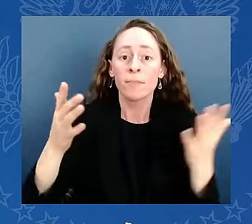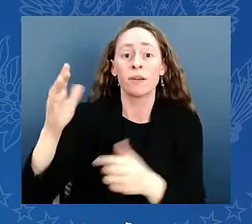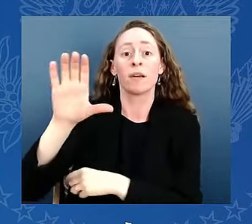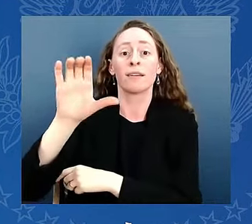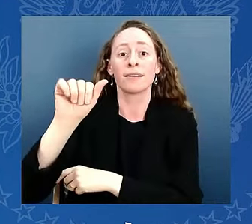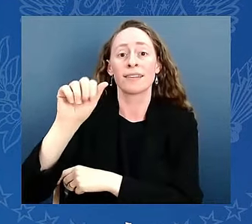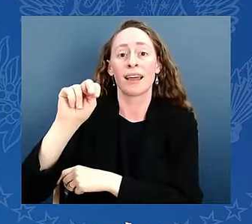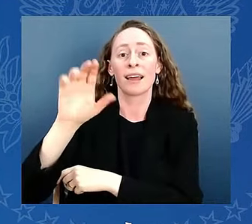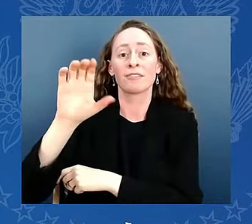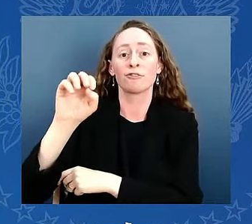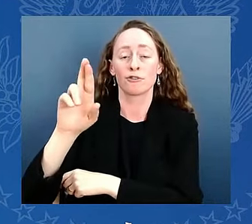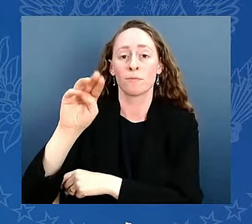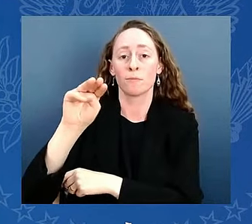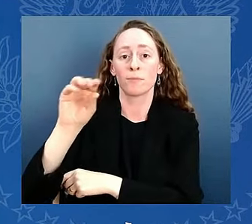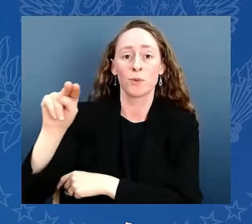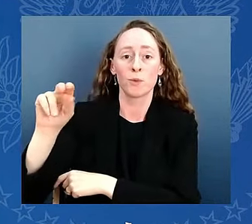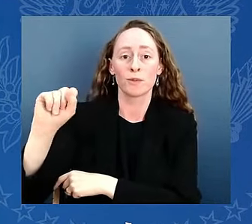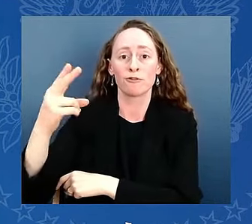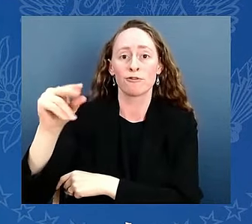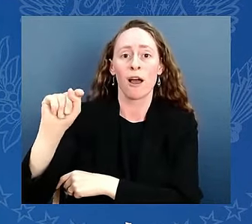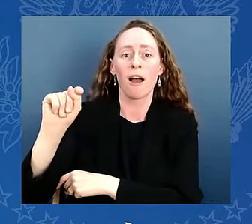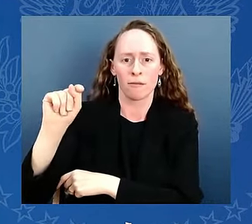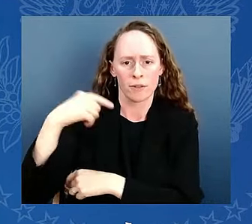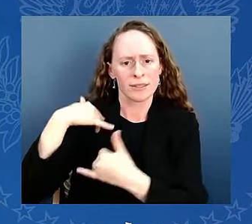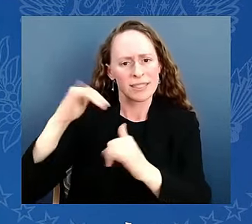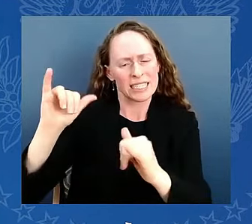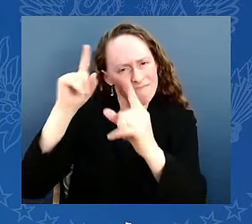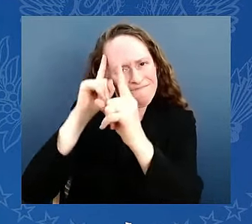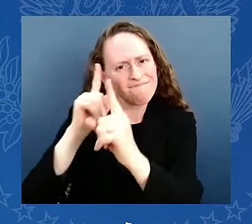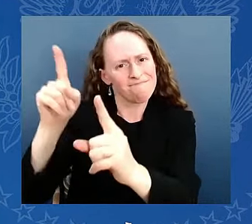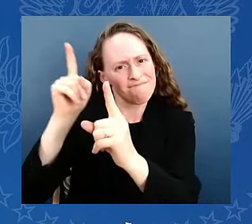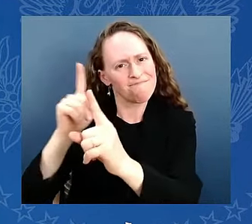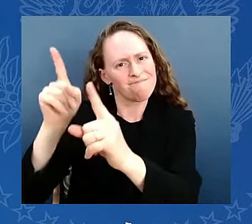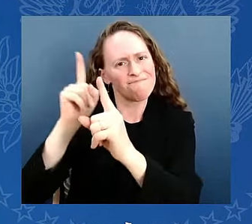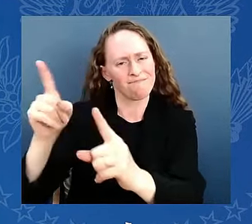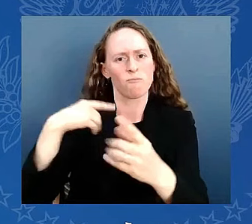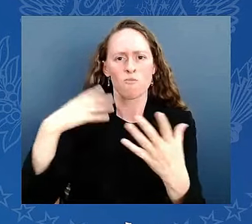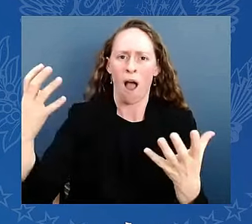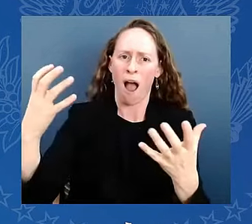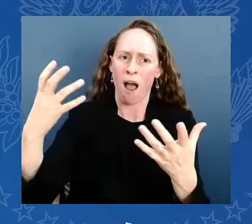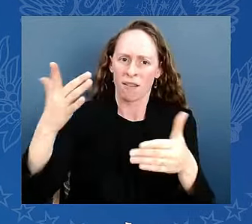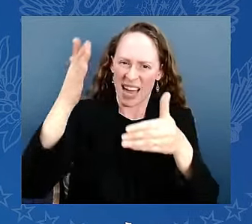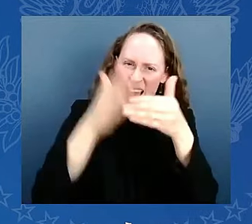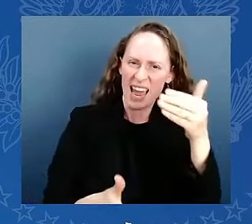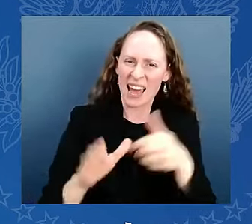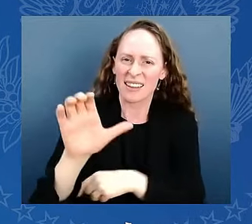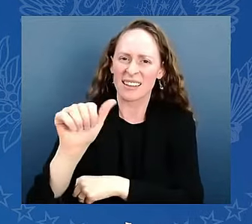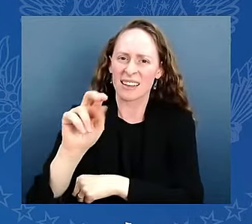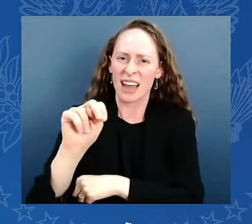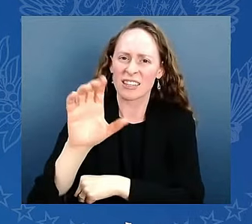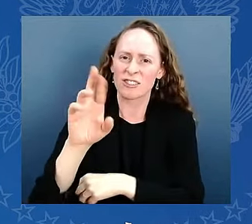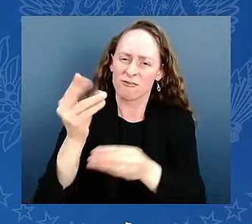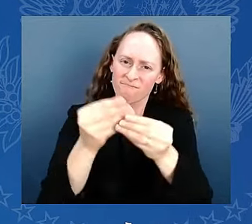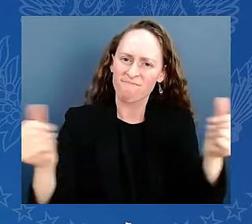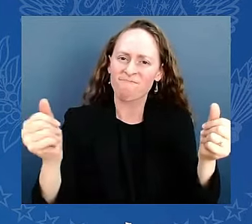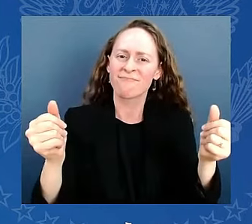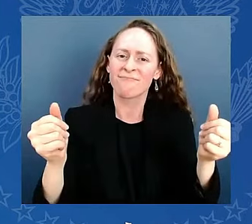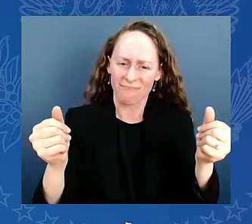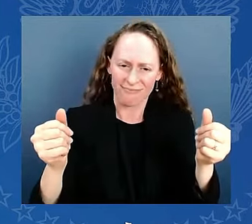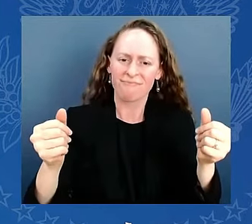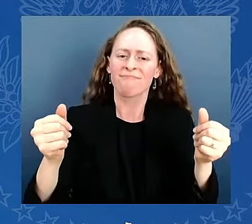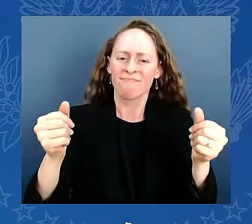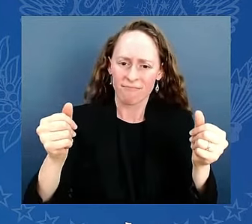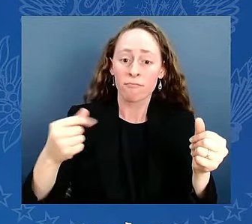can do it. And I'm going to call for Supreme Court reform, because this is critical to our democracy,